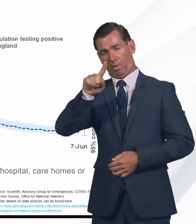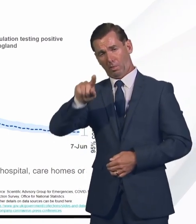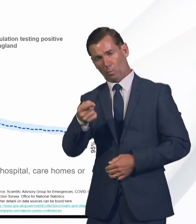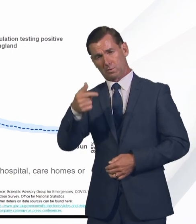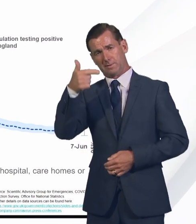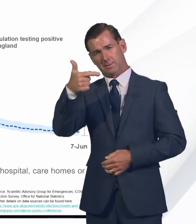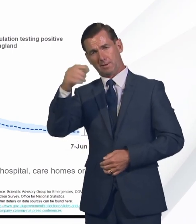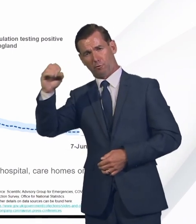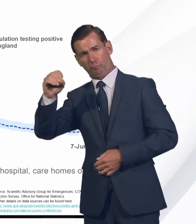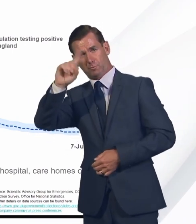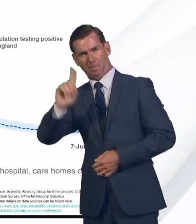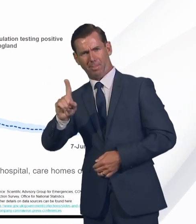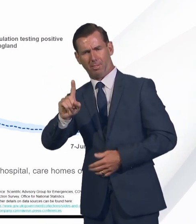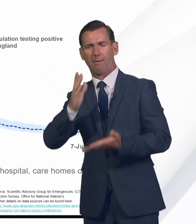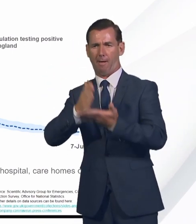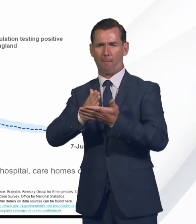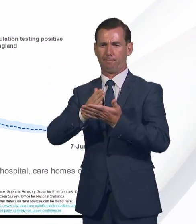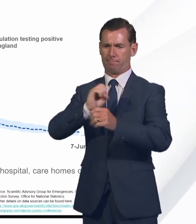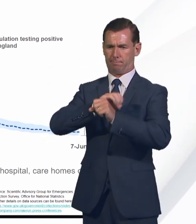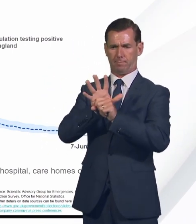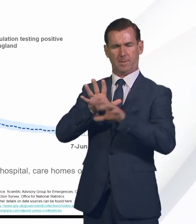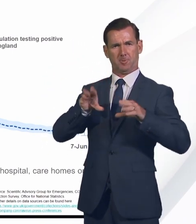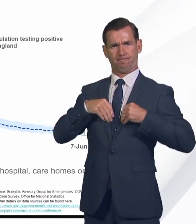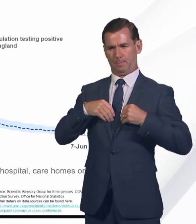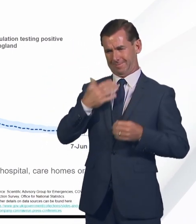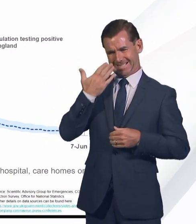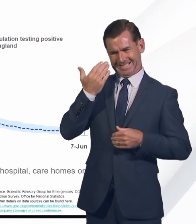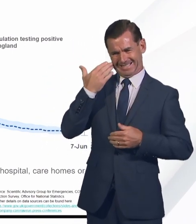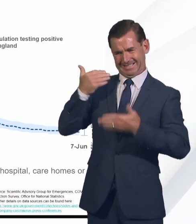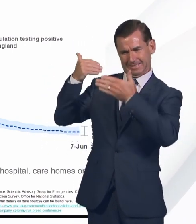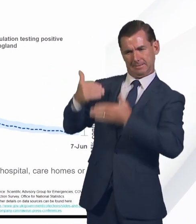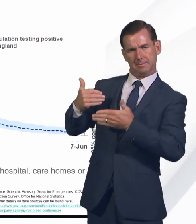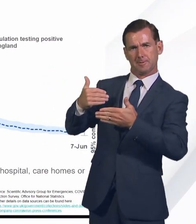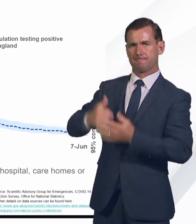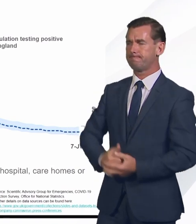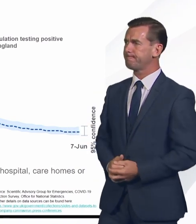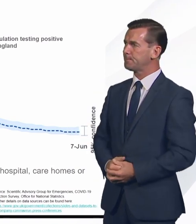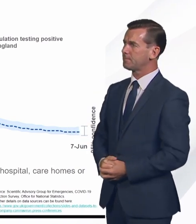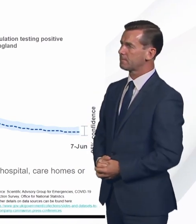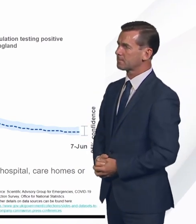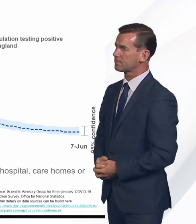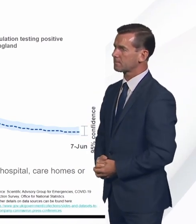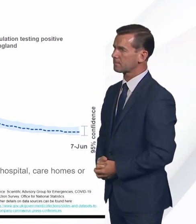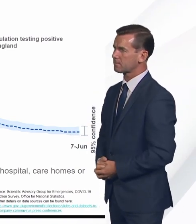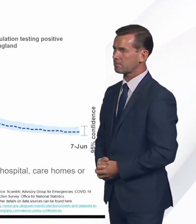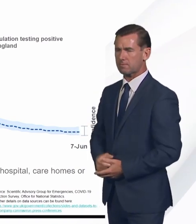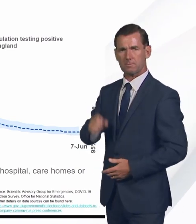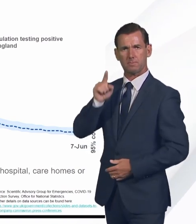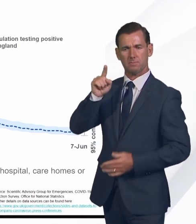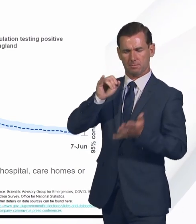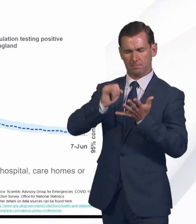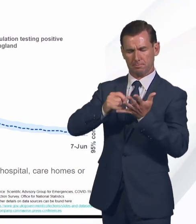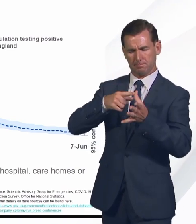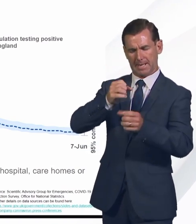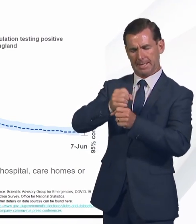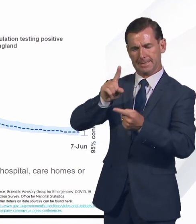in the community had coronavirus during the latest period of the survey. SAGE has also confirmed today